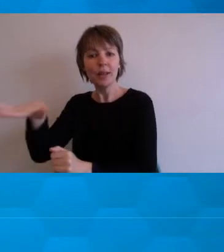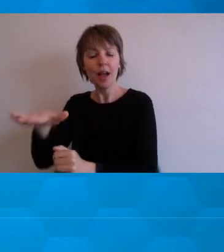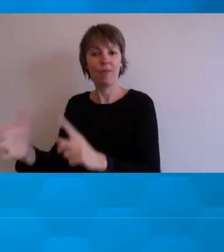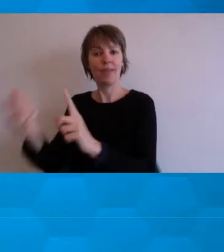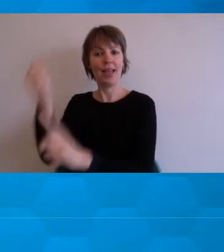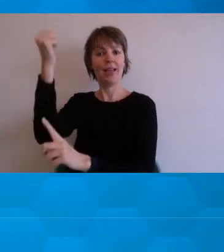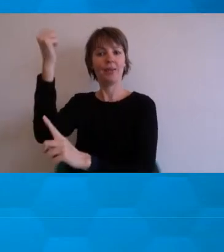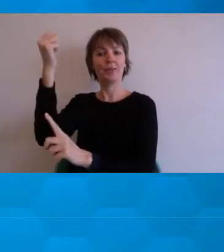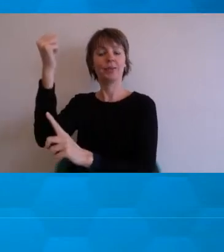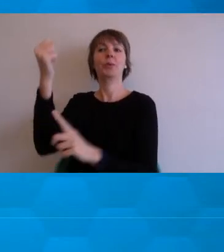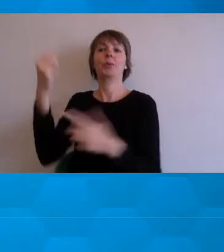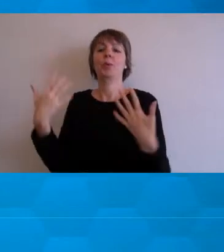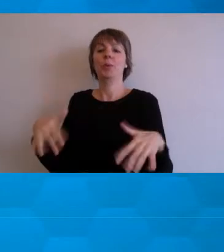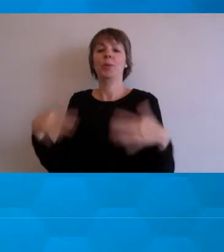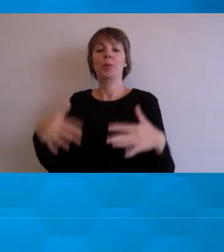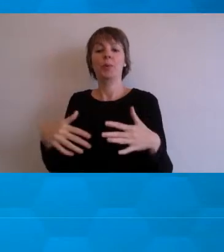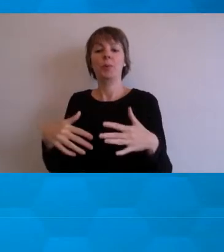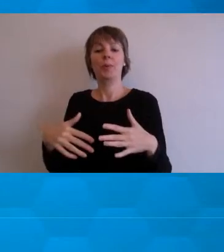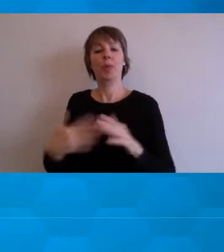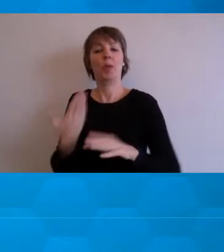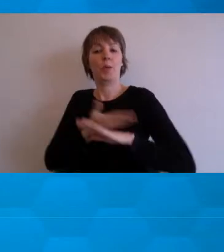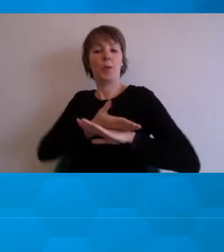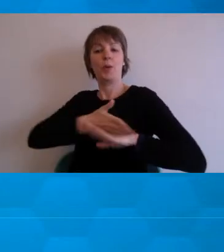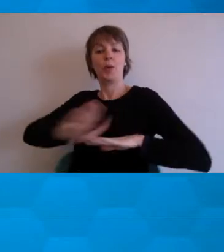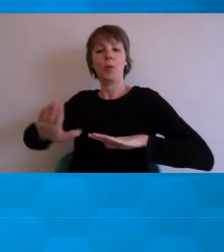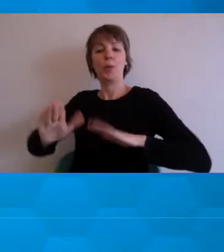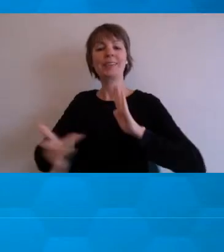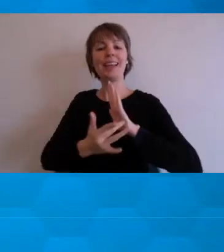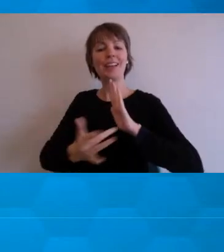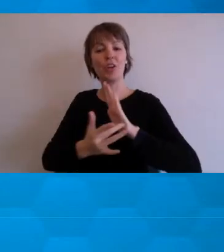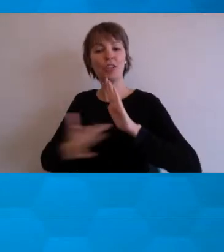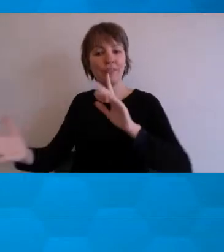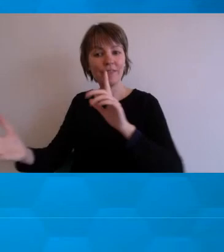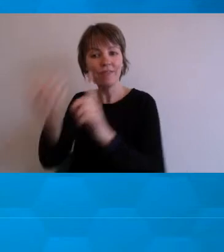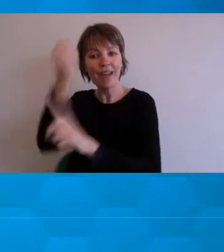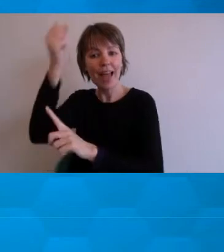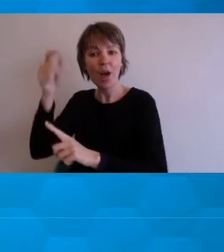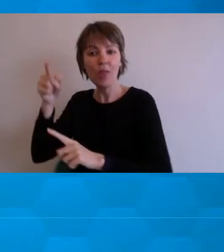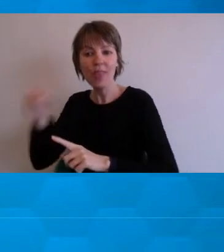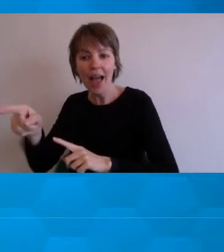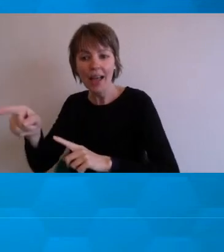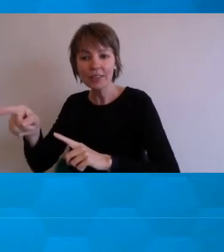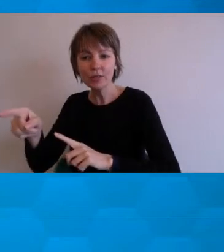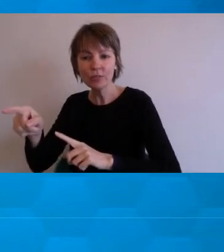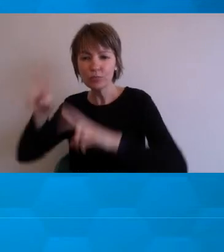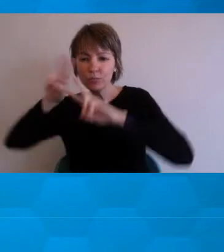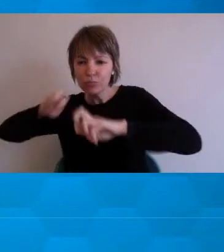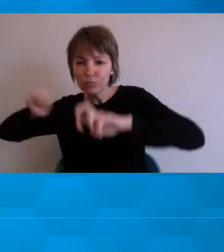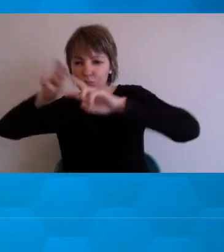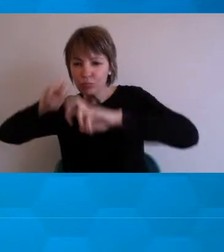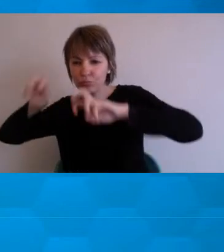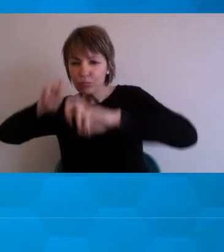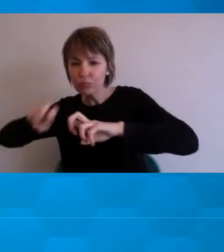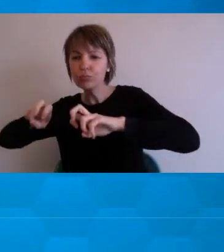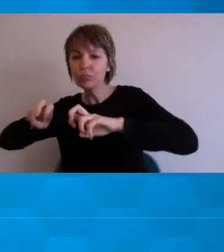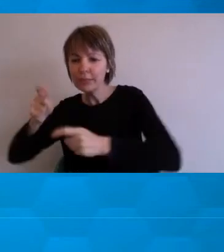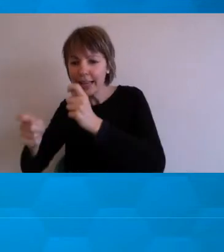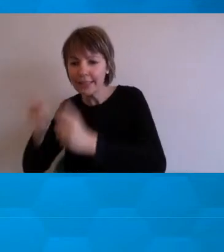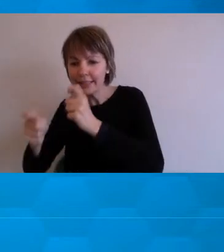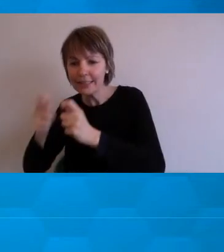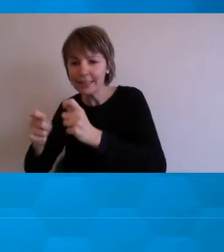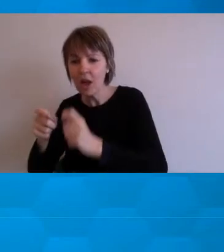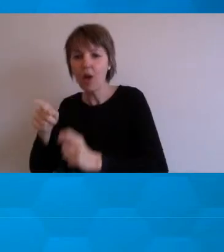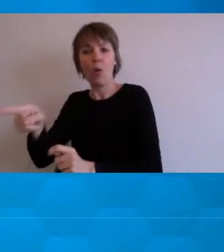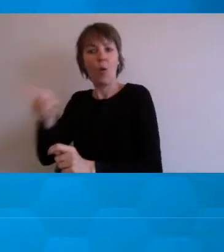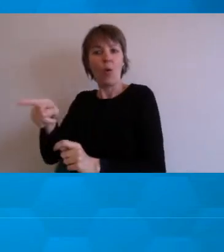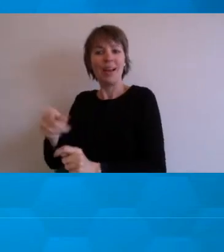modern-day technology, it came out to be 6,000 years ago, which is